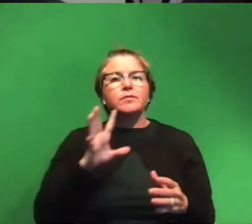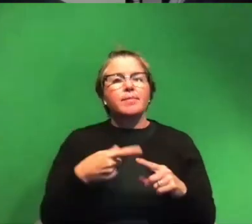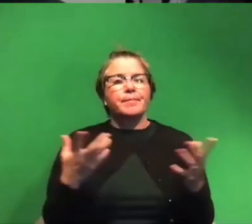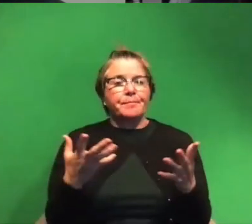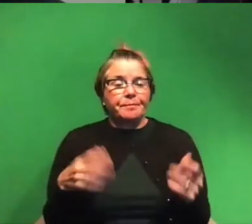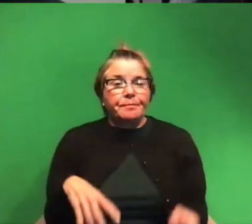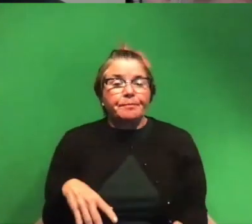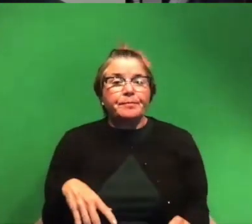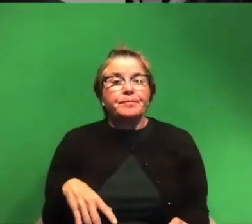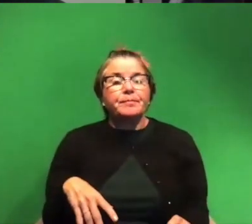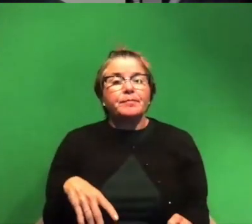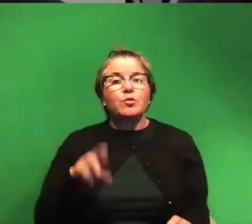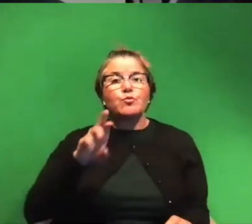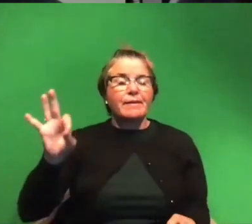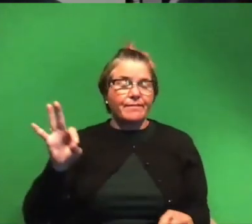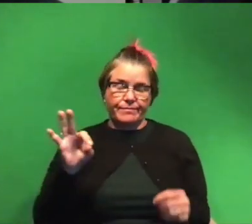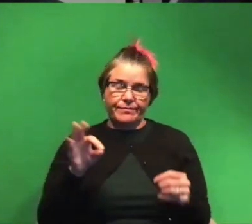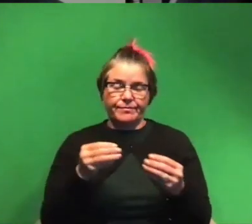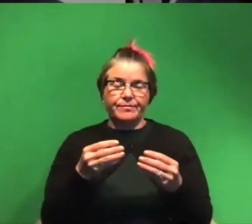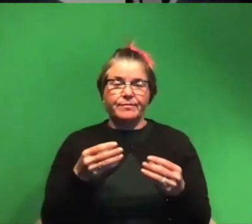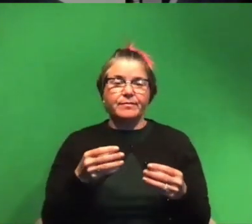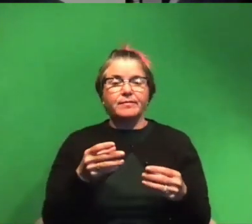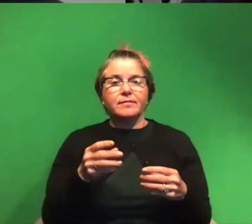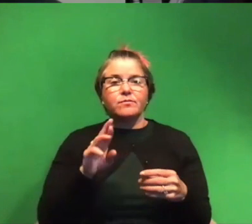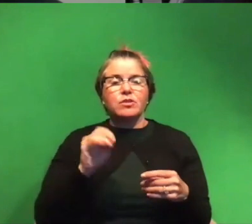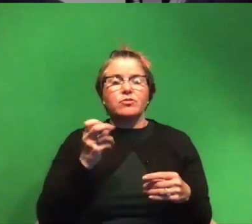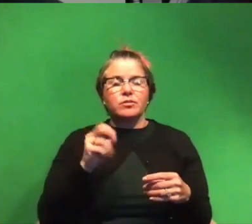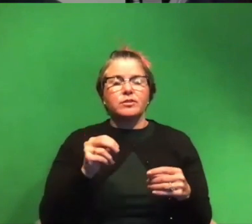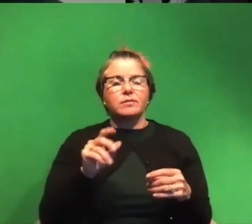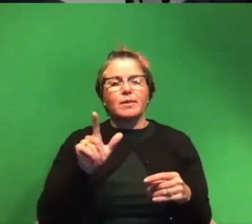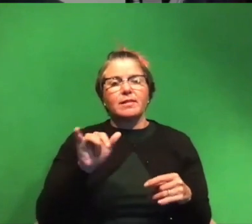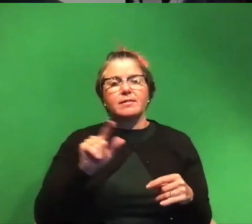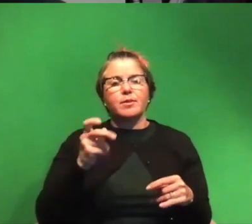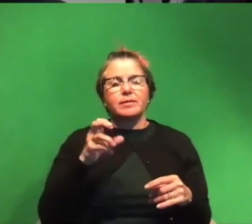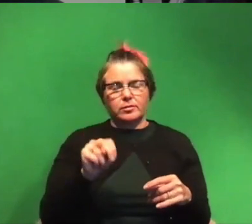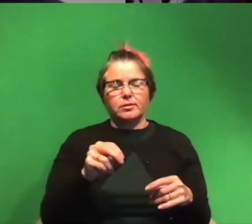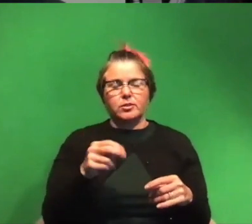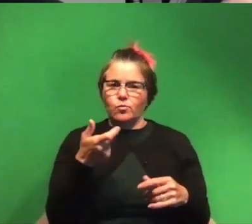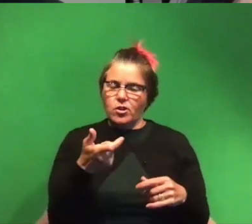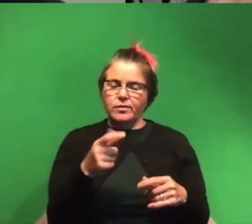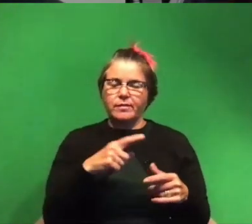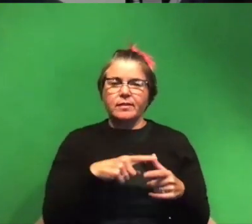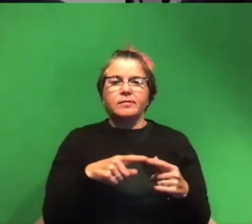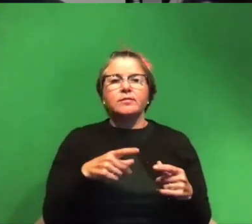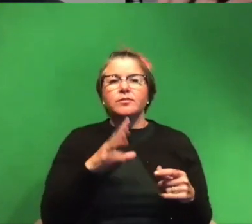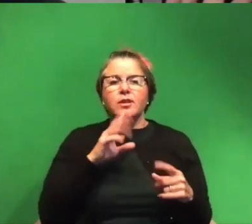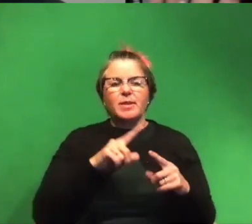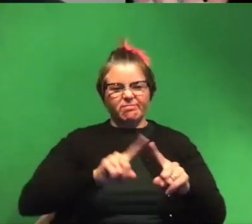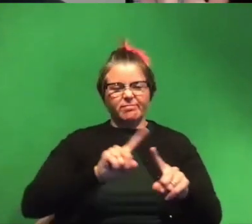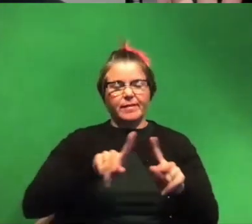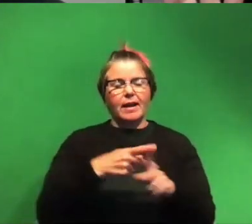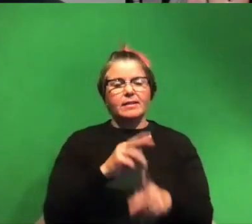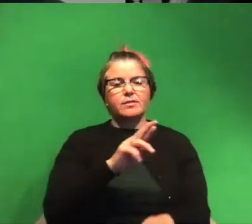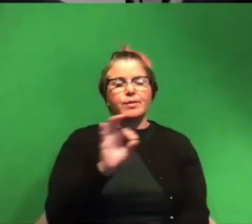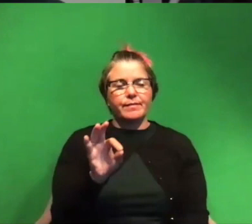um reef restoration uh with liz burmester so uh tune in then we'll be talking about like all different kinds of reefs like